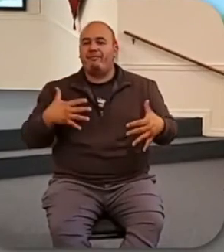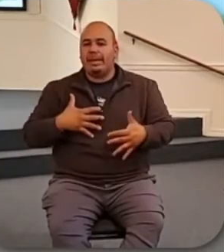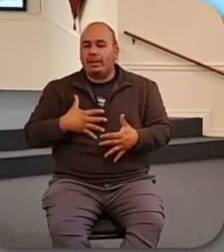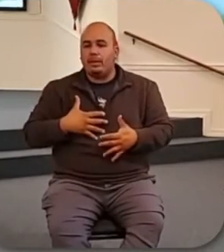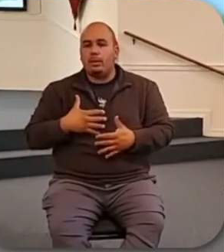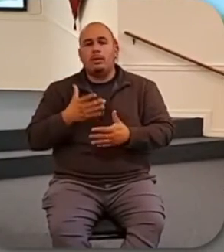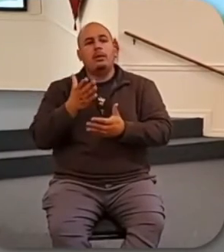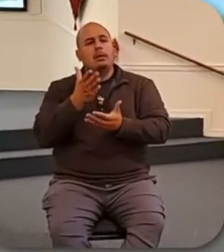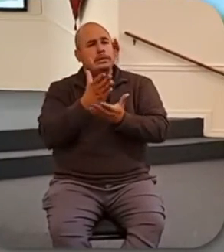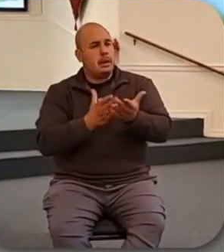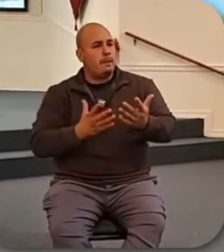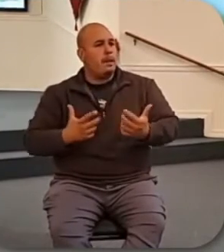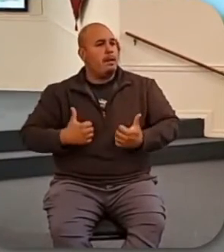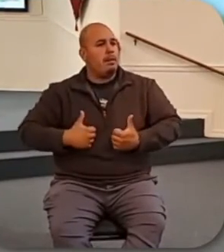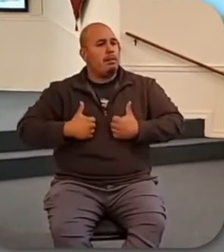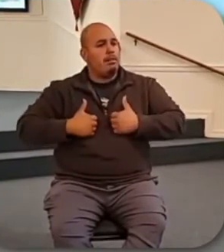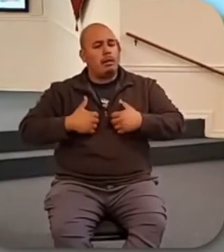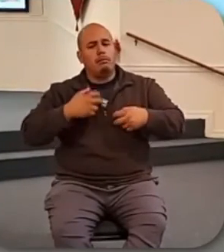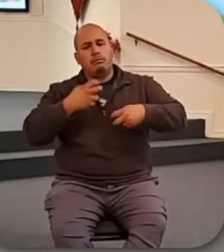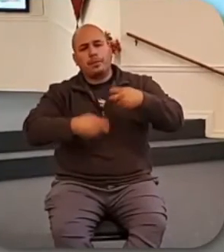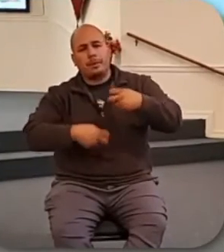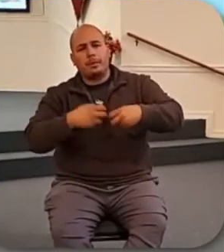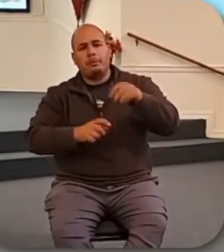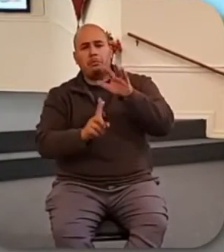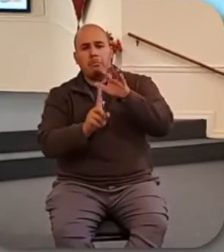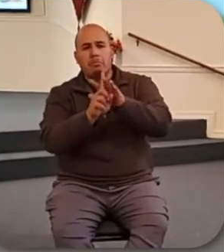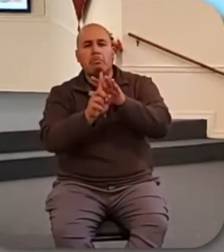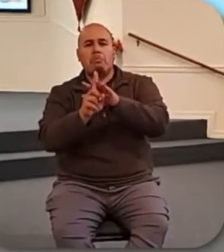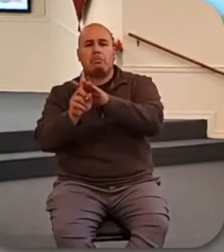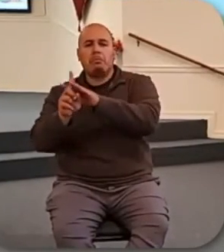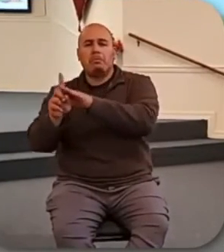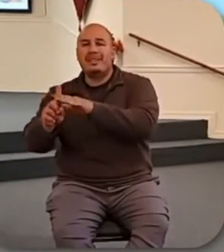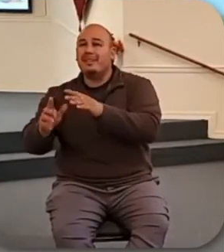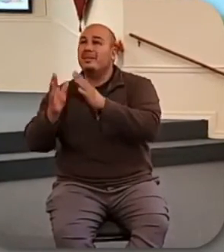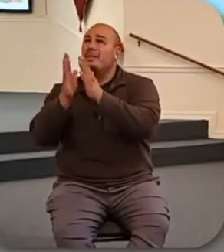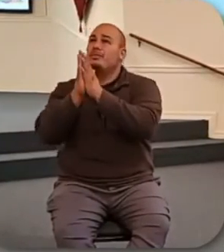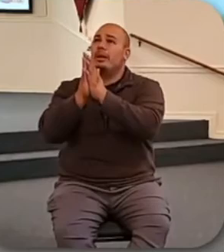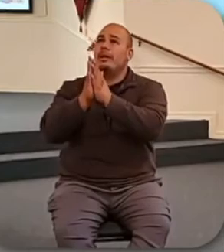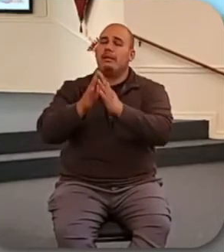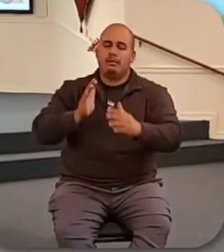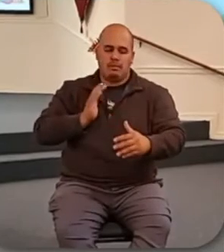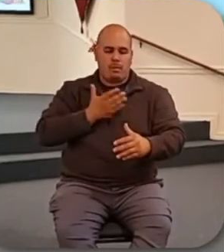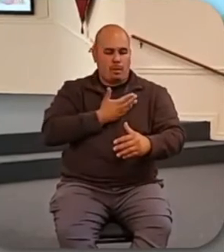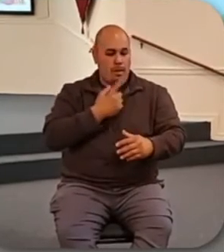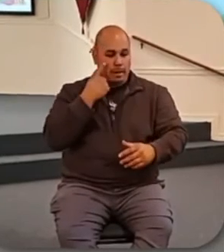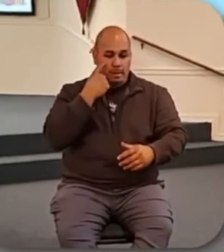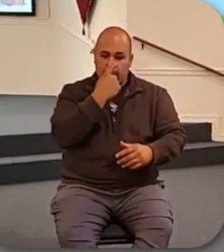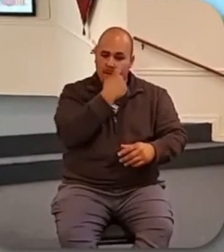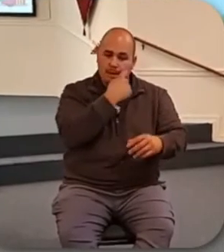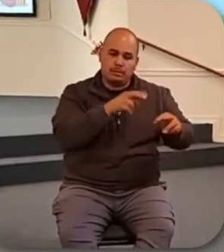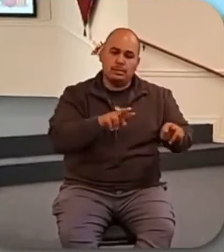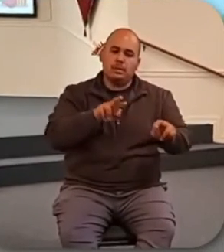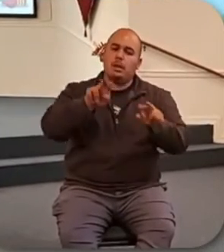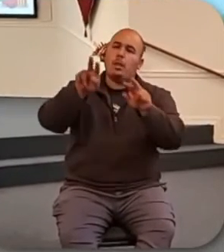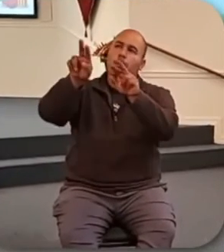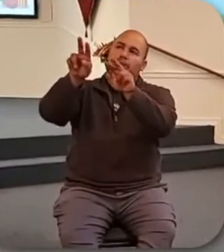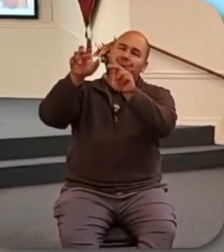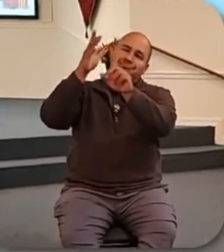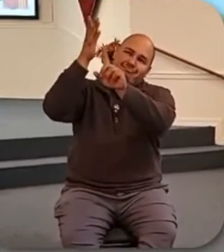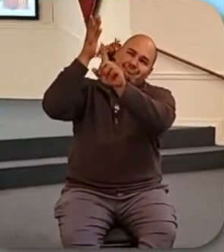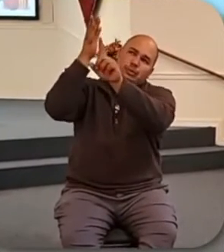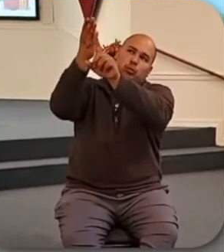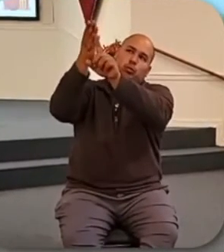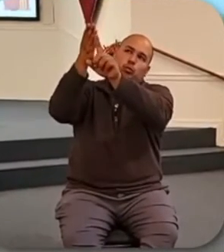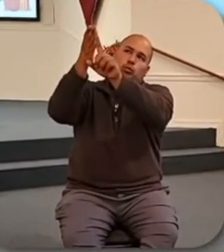us down sometimes Lord and we get distracted and frustrated but fix our eyes on you. Oh God help us to walk in your ways and seek your kingdom.